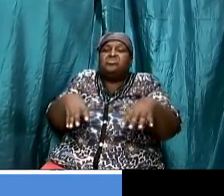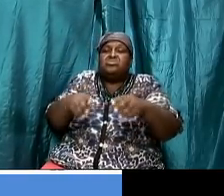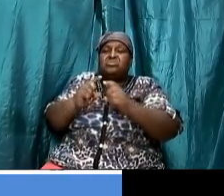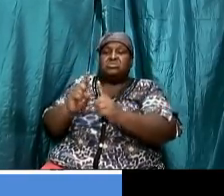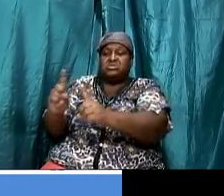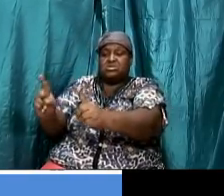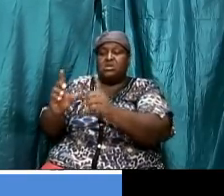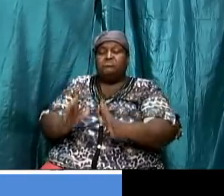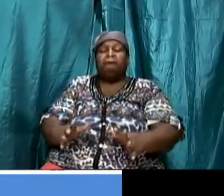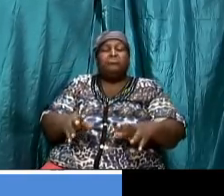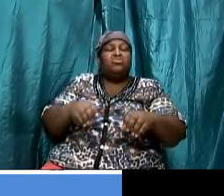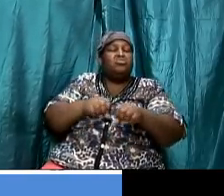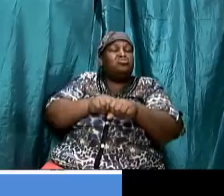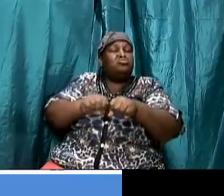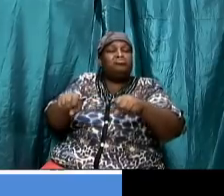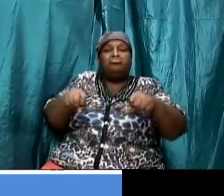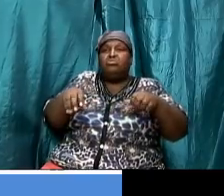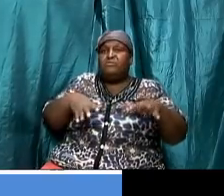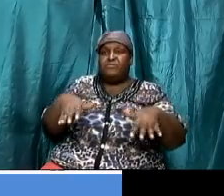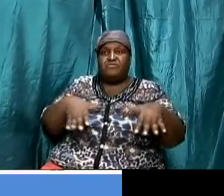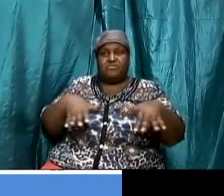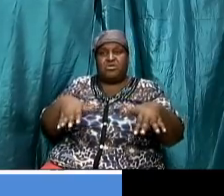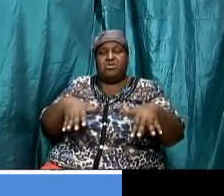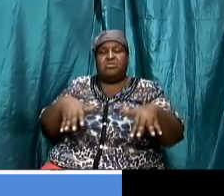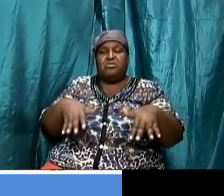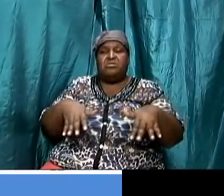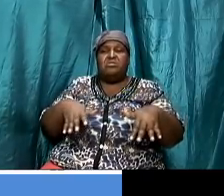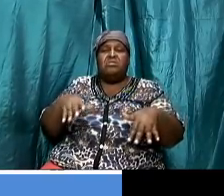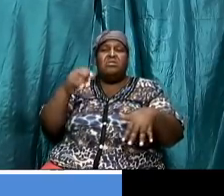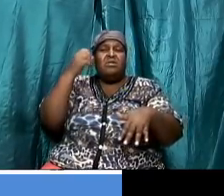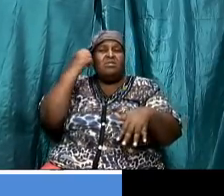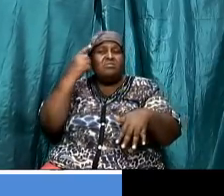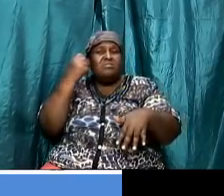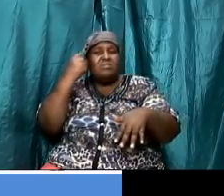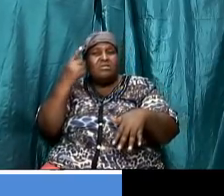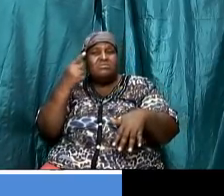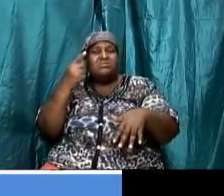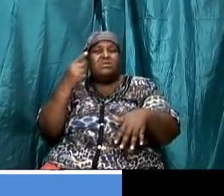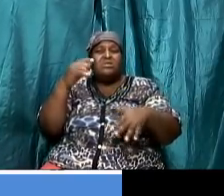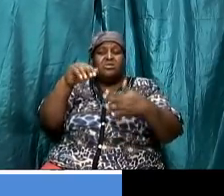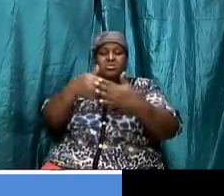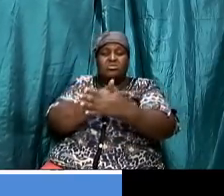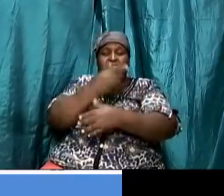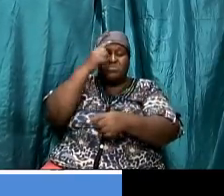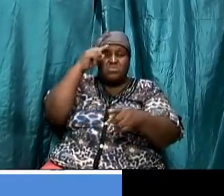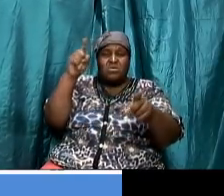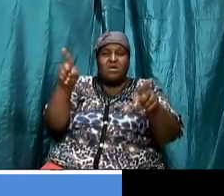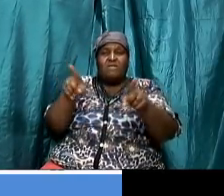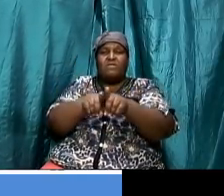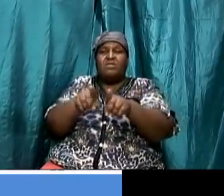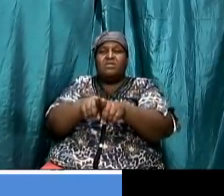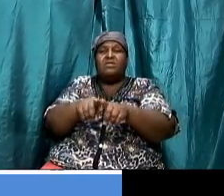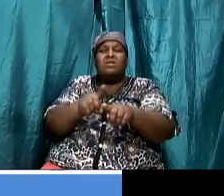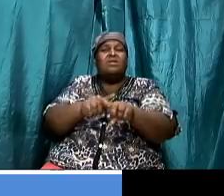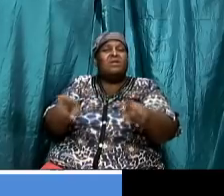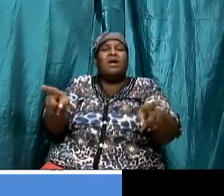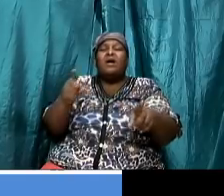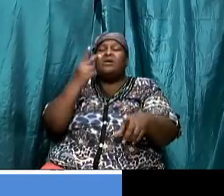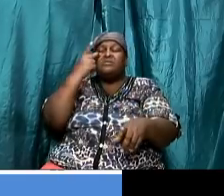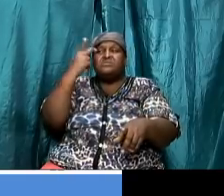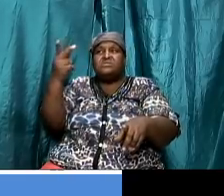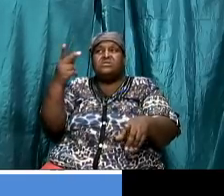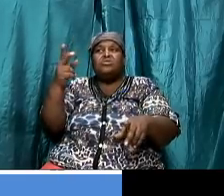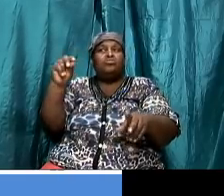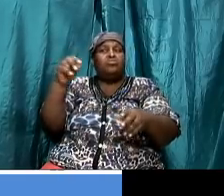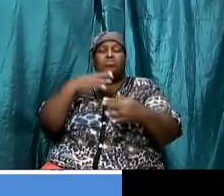in other words in order for us to understand this new covenant we can't see anybody else but jesus we need to understand